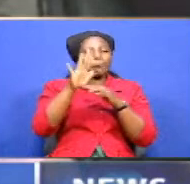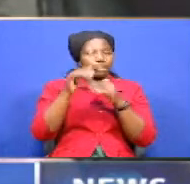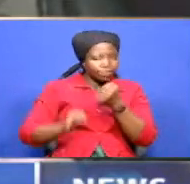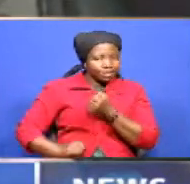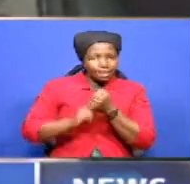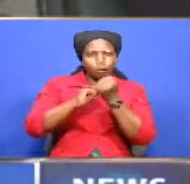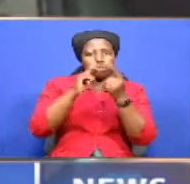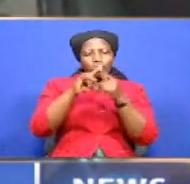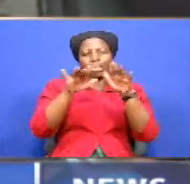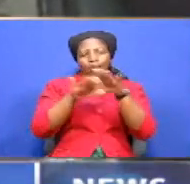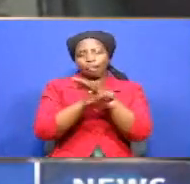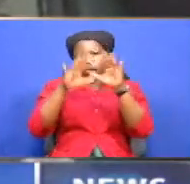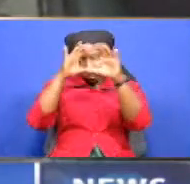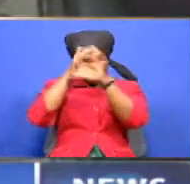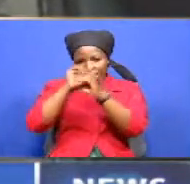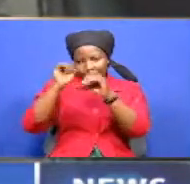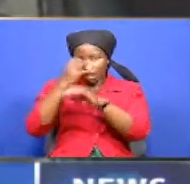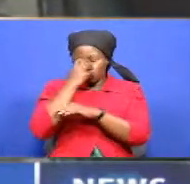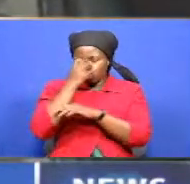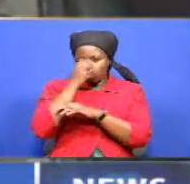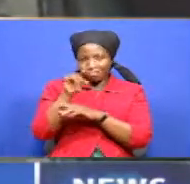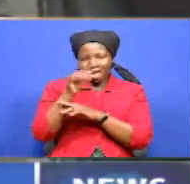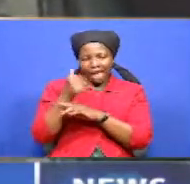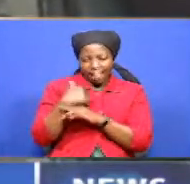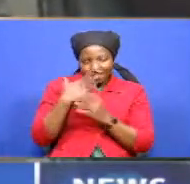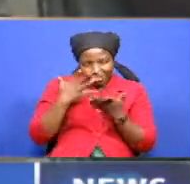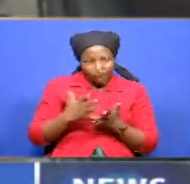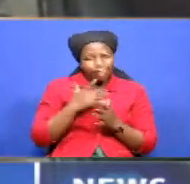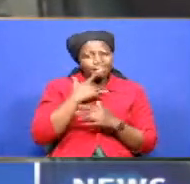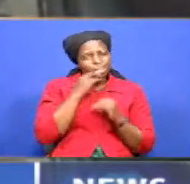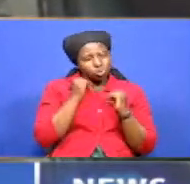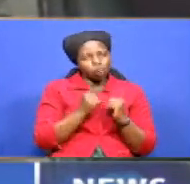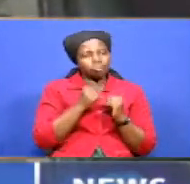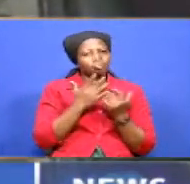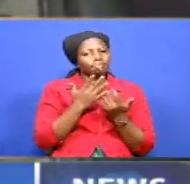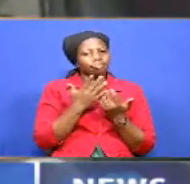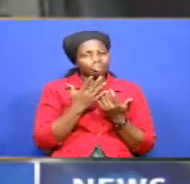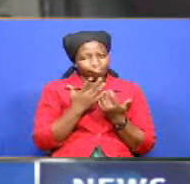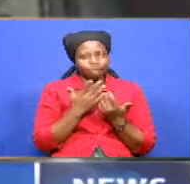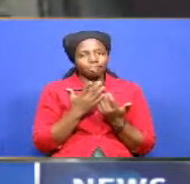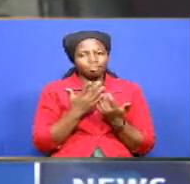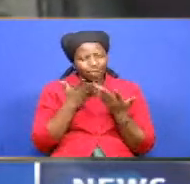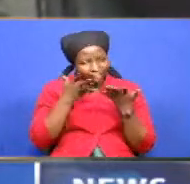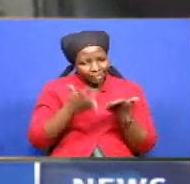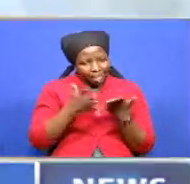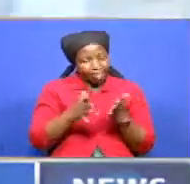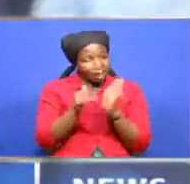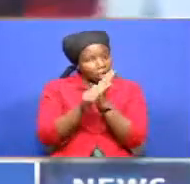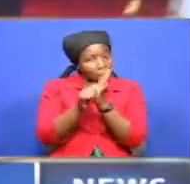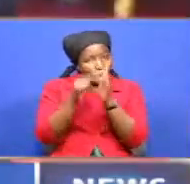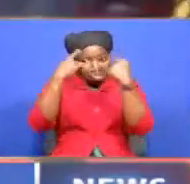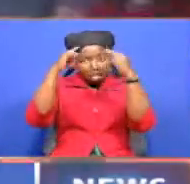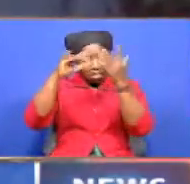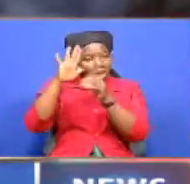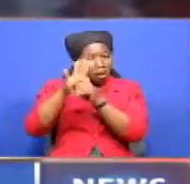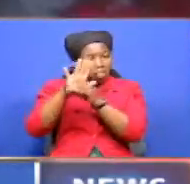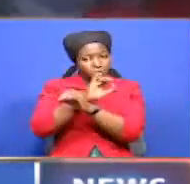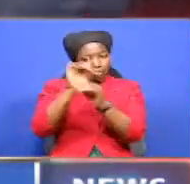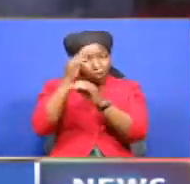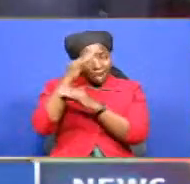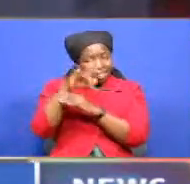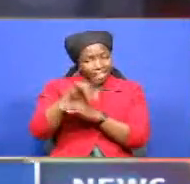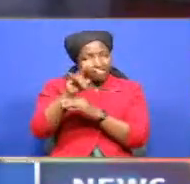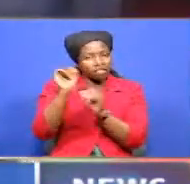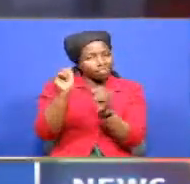to the Deputy President William Ruto is however adamant that the current onslaught will not yield much as it will not bend